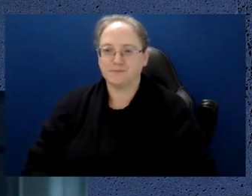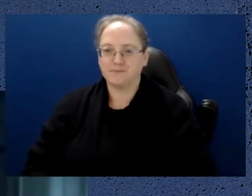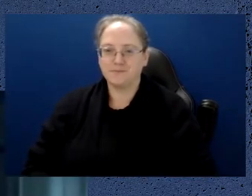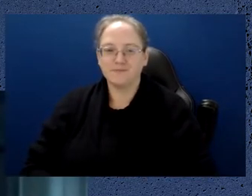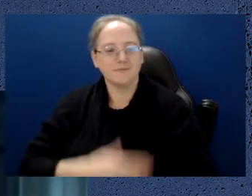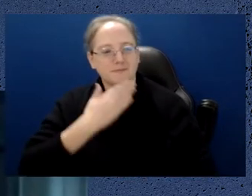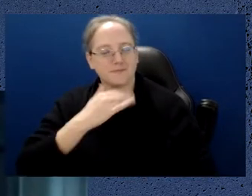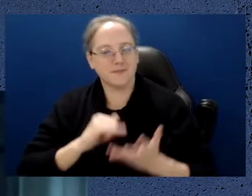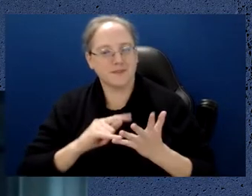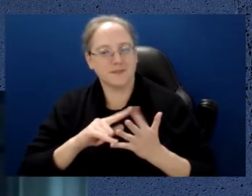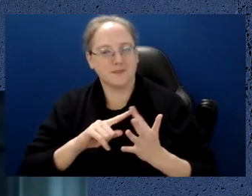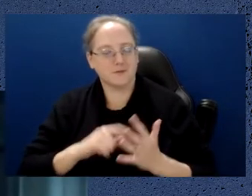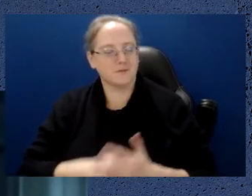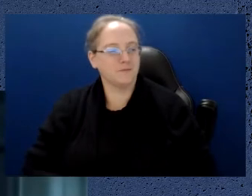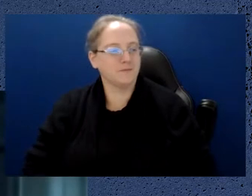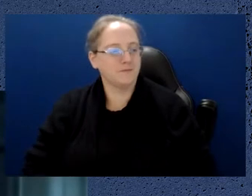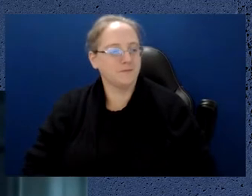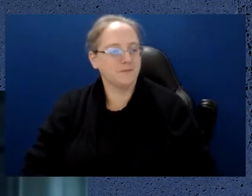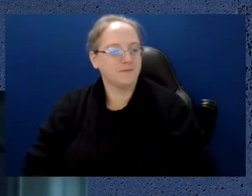Thanks, Sue.